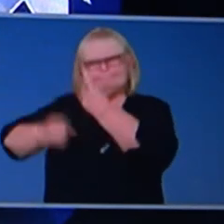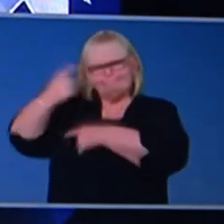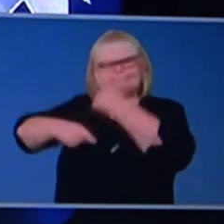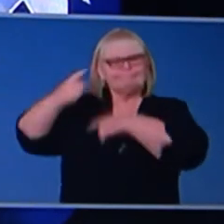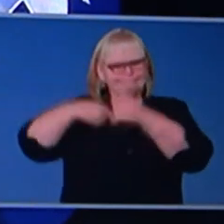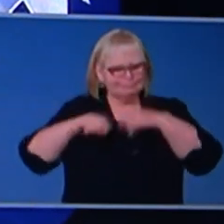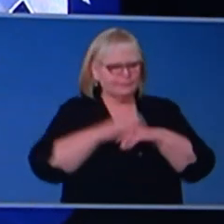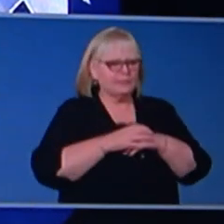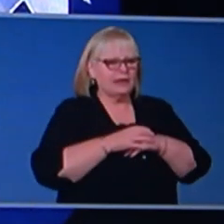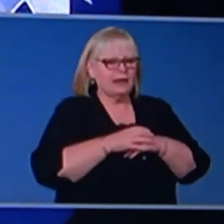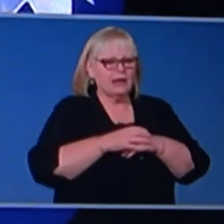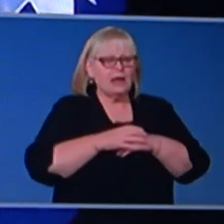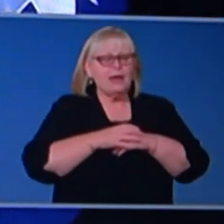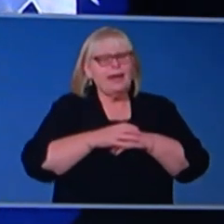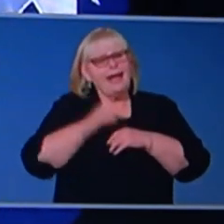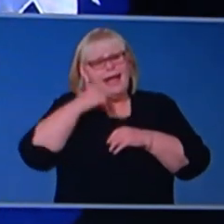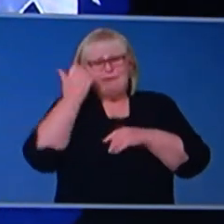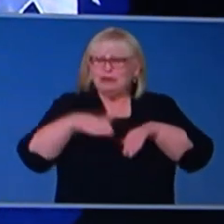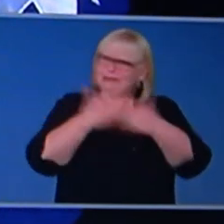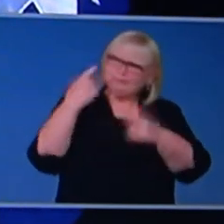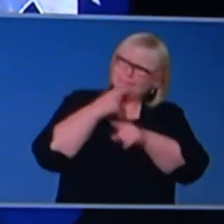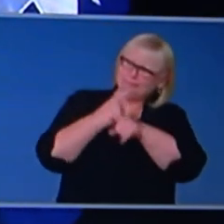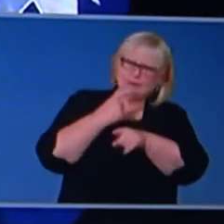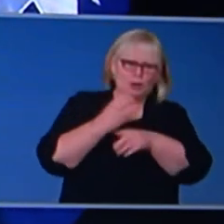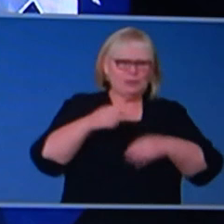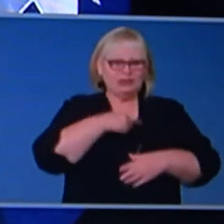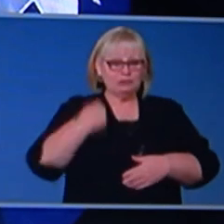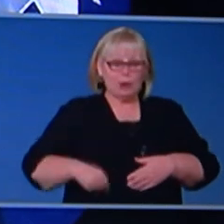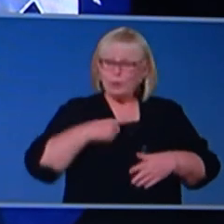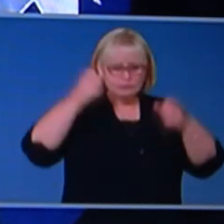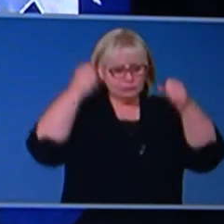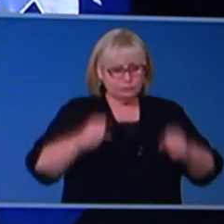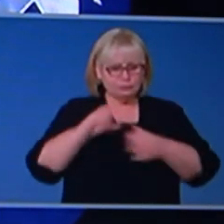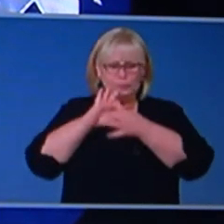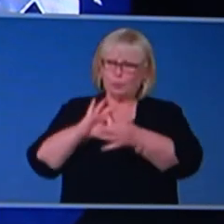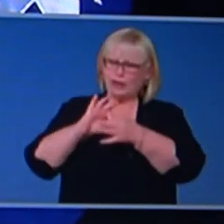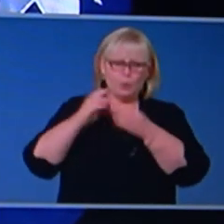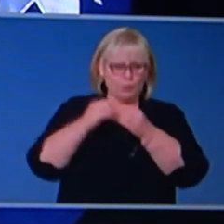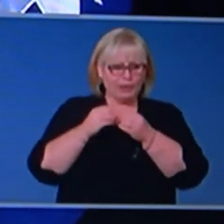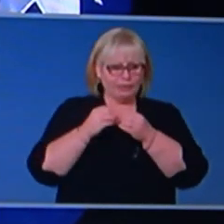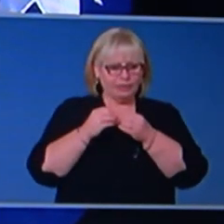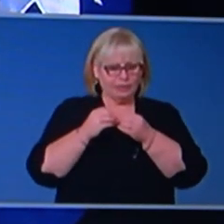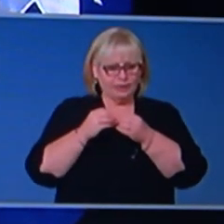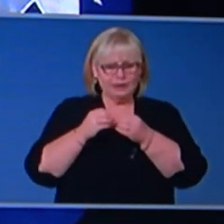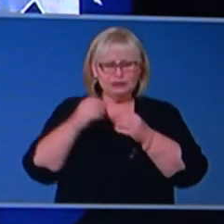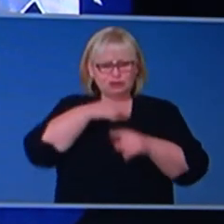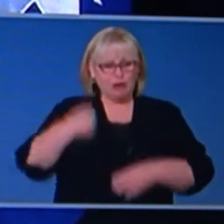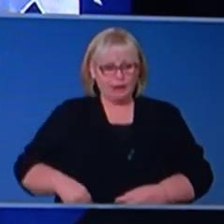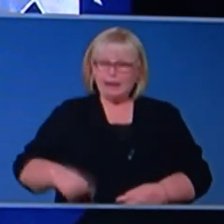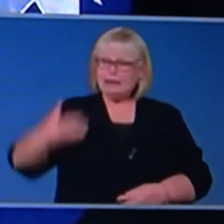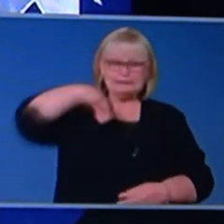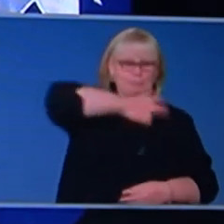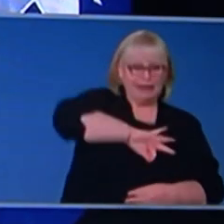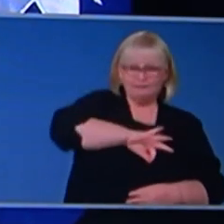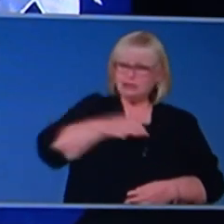every day on our relationship, um, with China. We have a comprehensive strategic partnership with China. It is a mutually beneficial partnership. It is not a